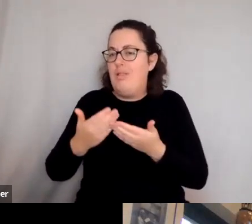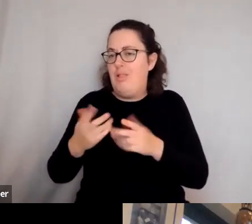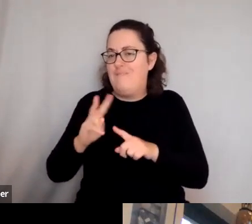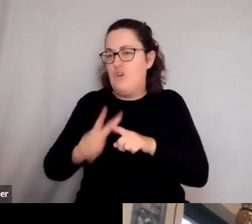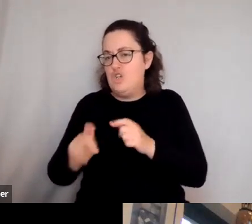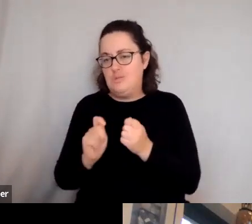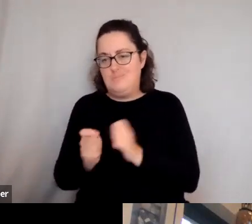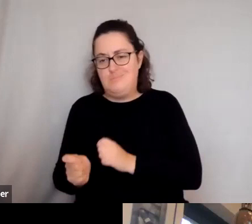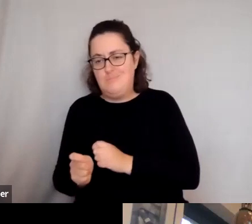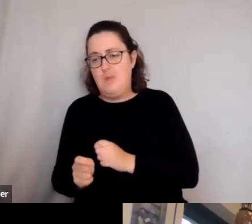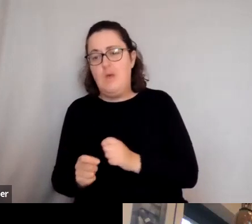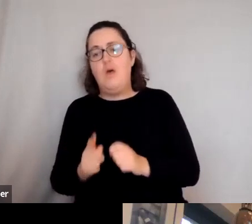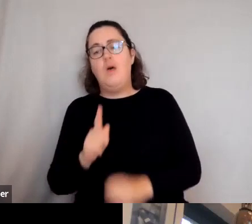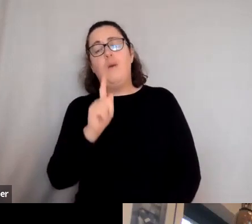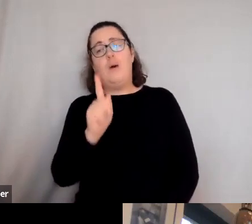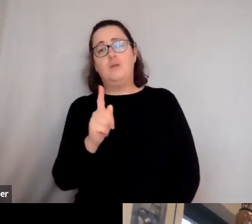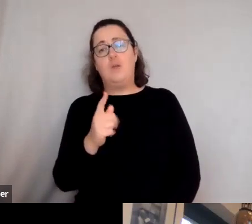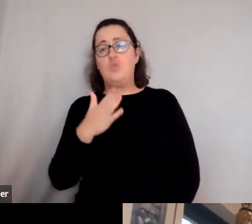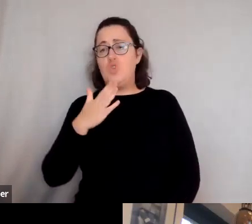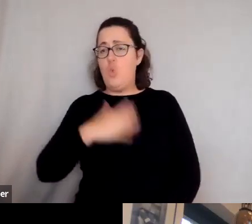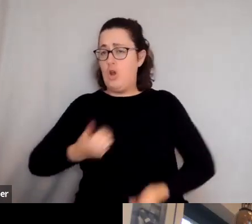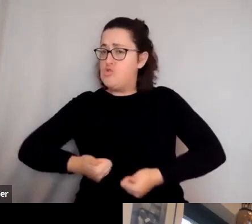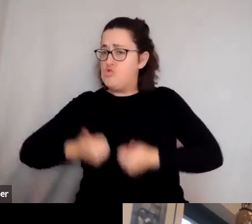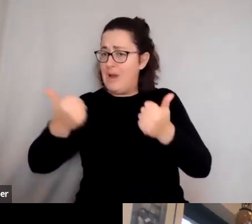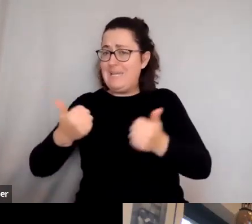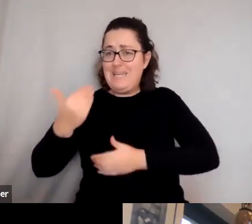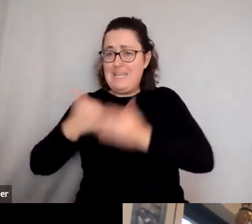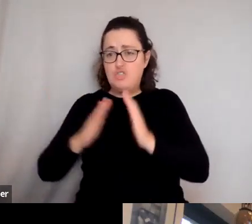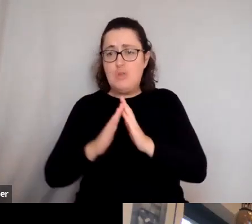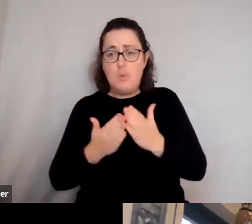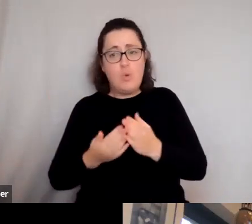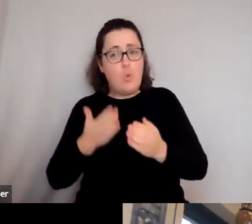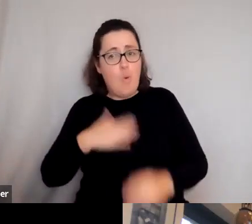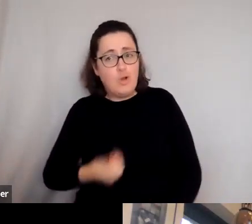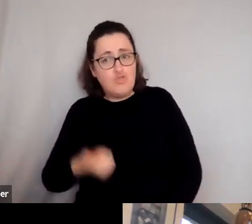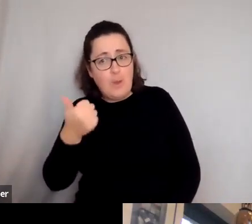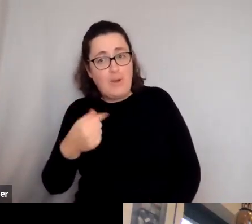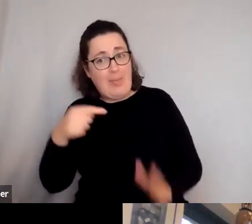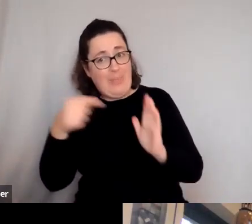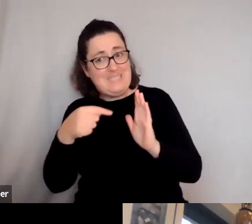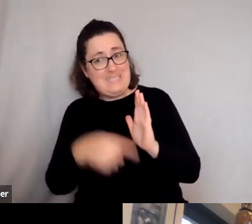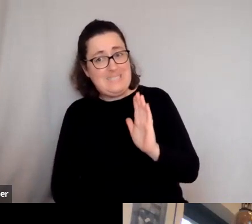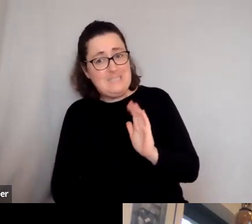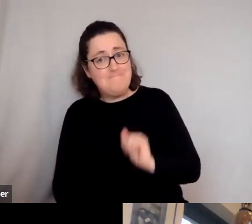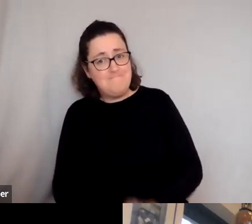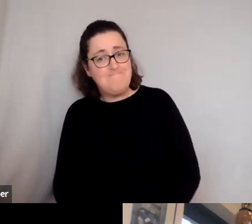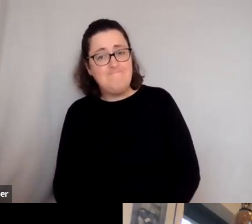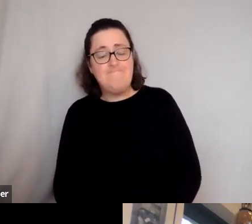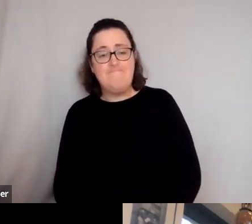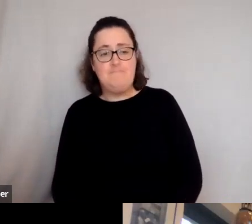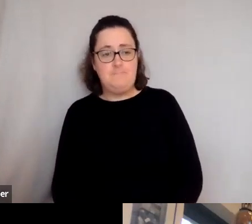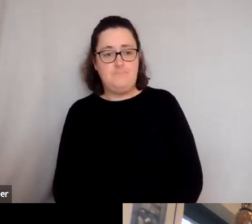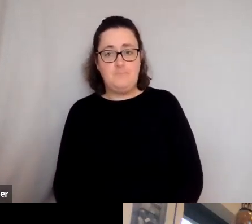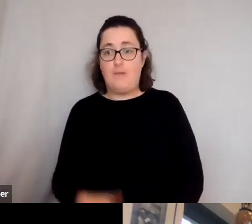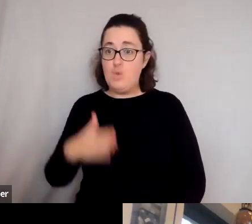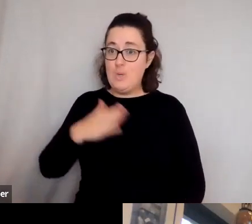Madeline Miller, wonderful. But actually, if you want a cracking great history book, um, this is it. This is, you know, if you